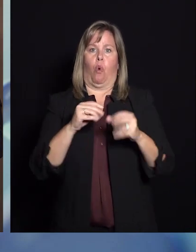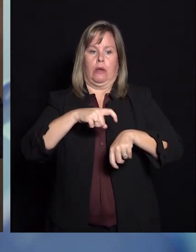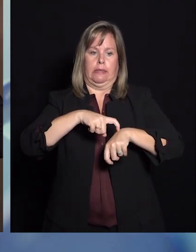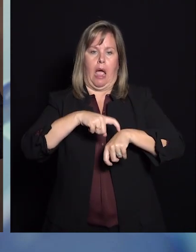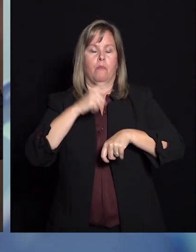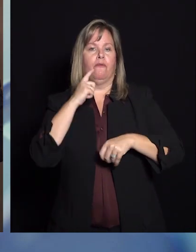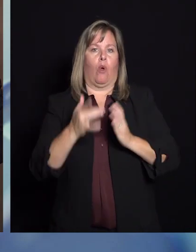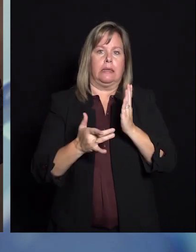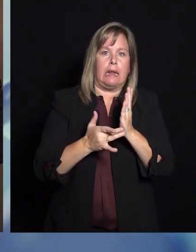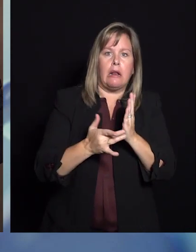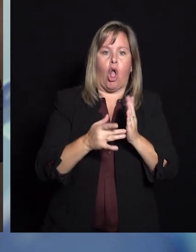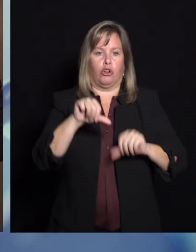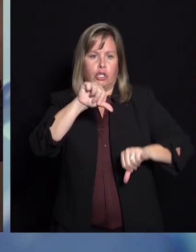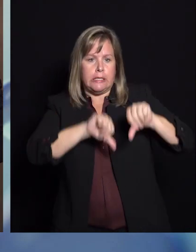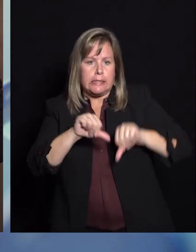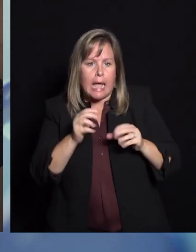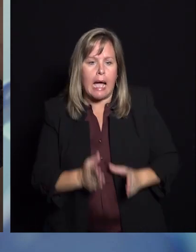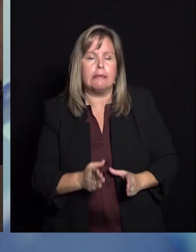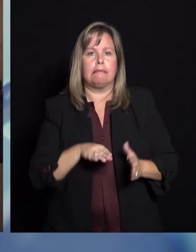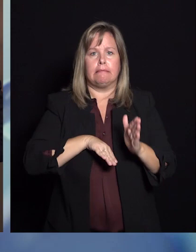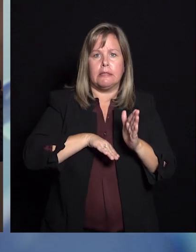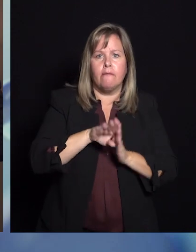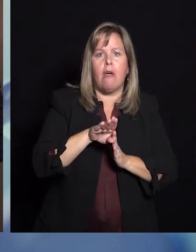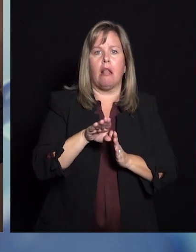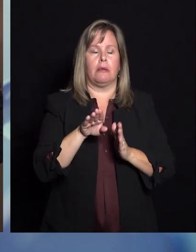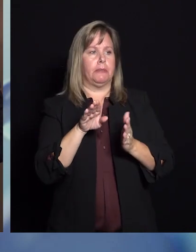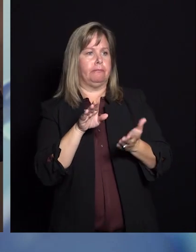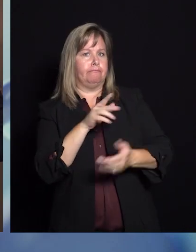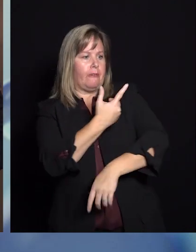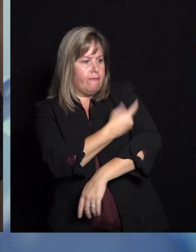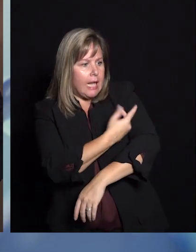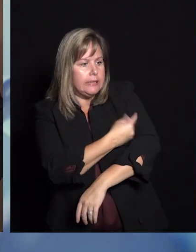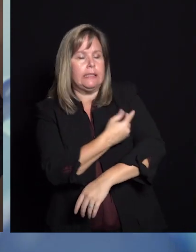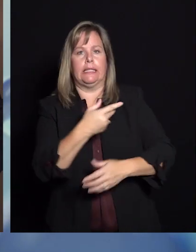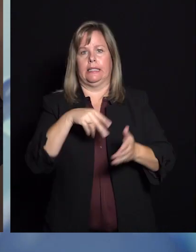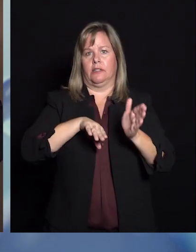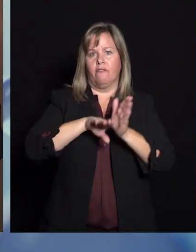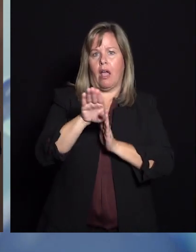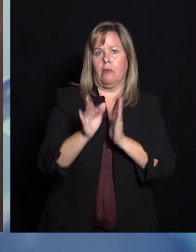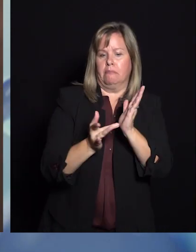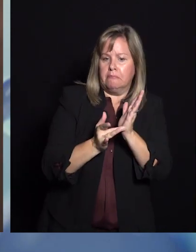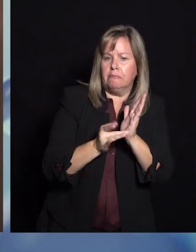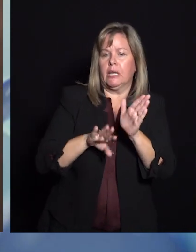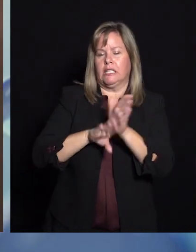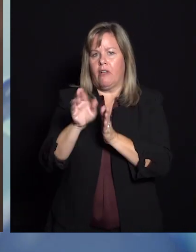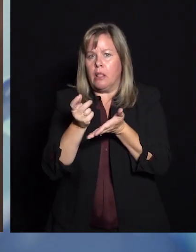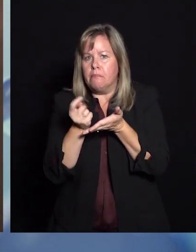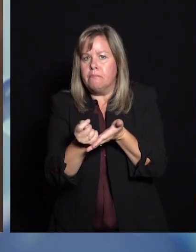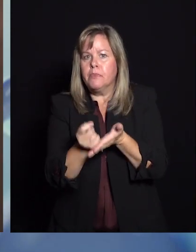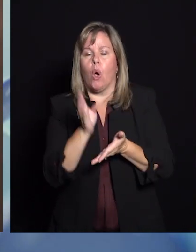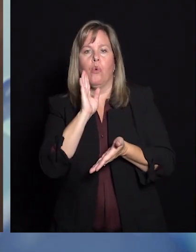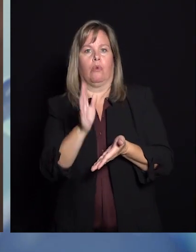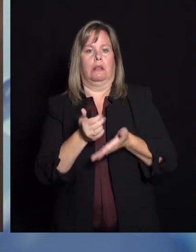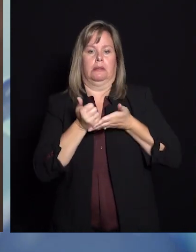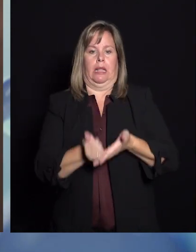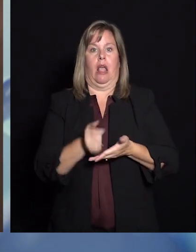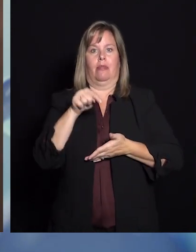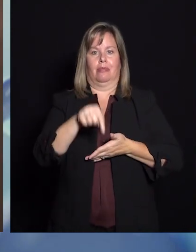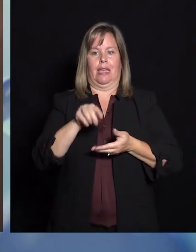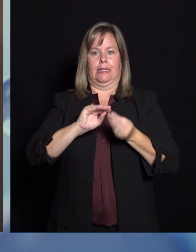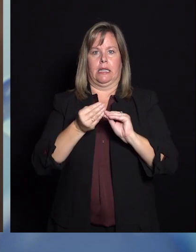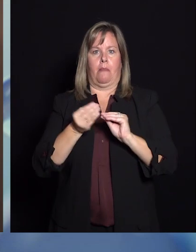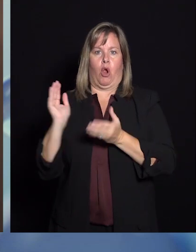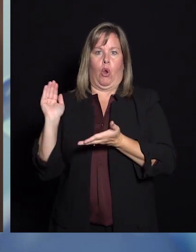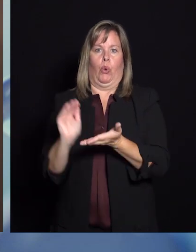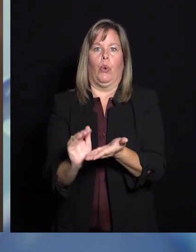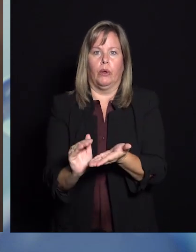technology an opportunity to develop therapies, technologies, vaccine, the better we can do. And we can prevent